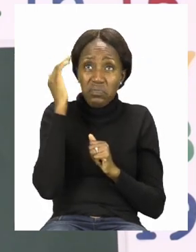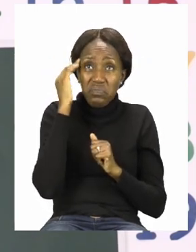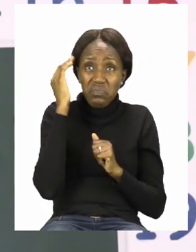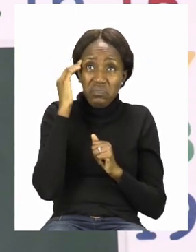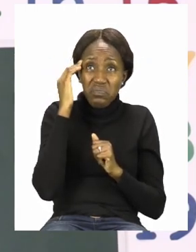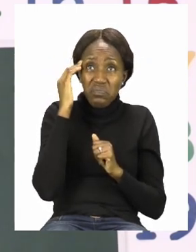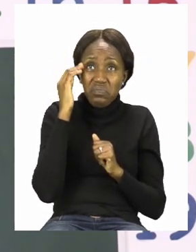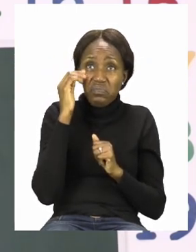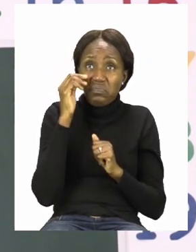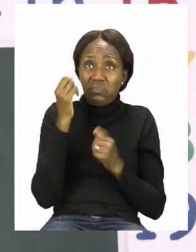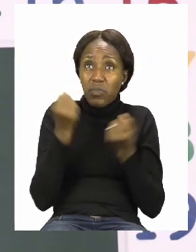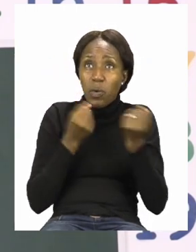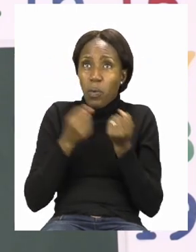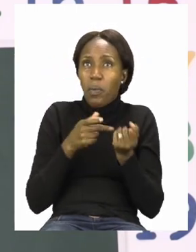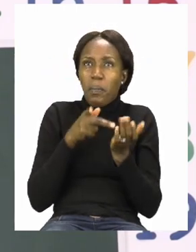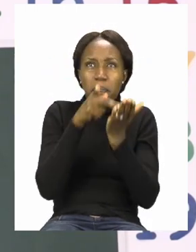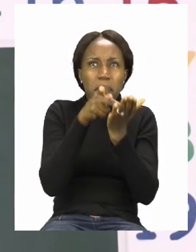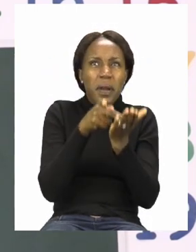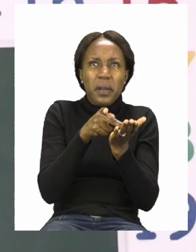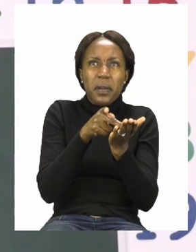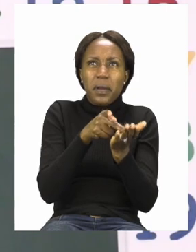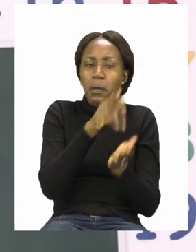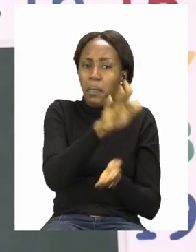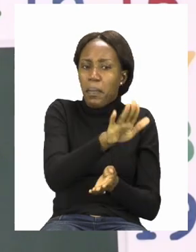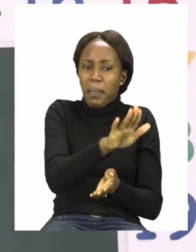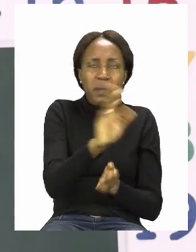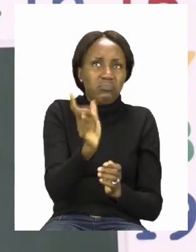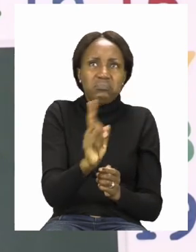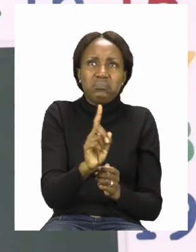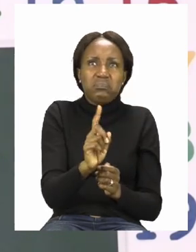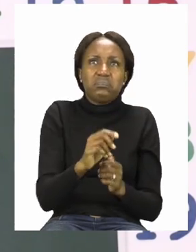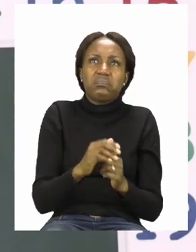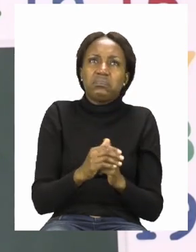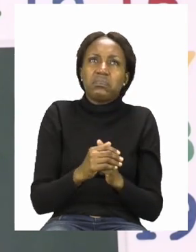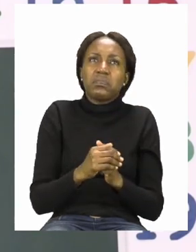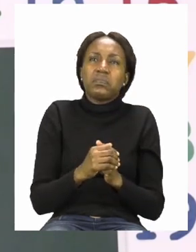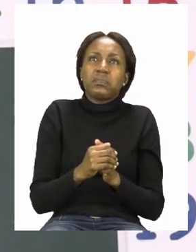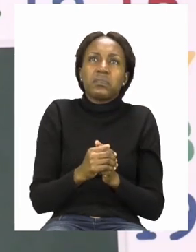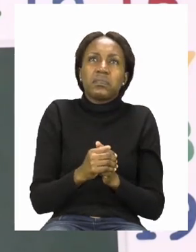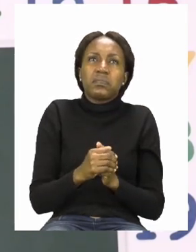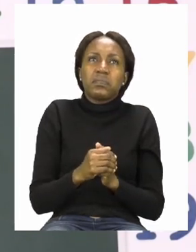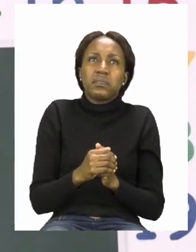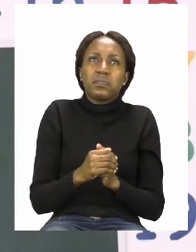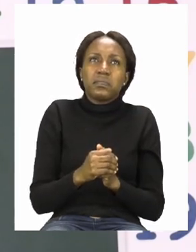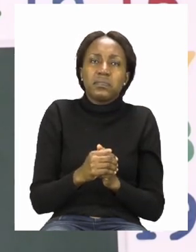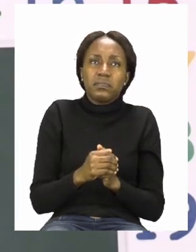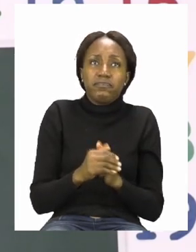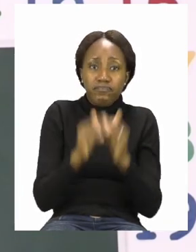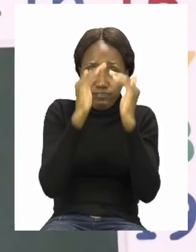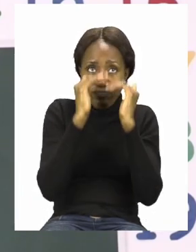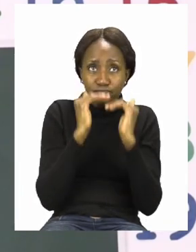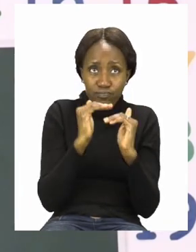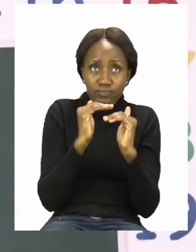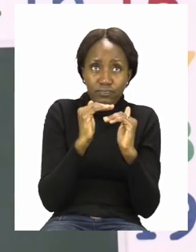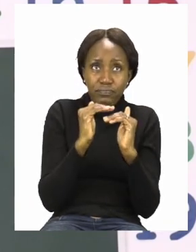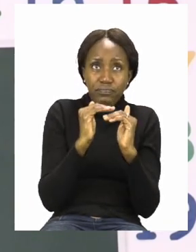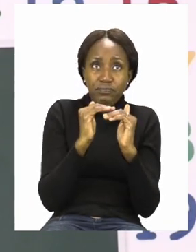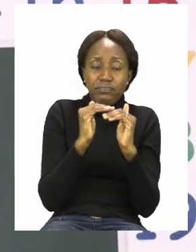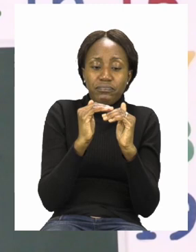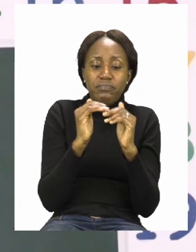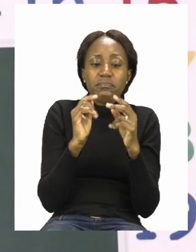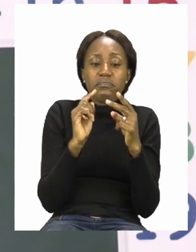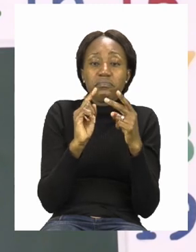is no parking. The next one that we see is this one.